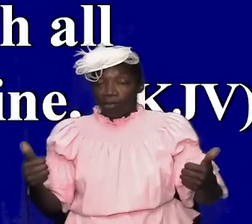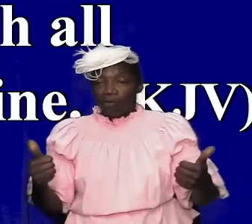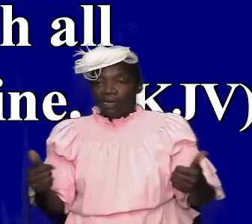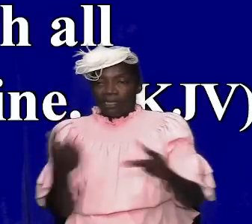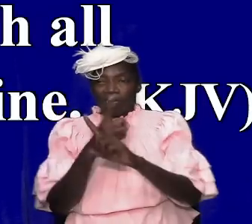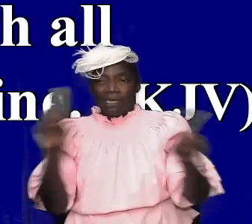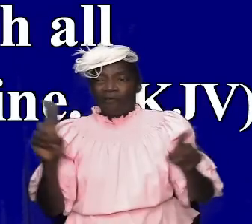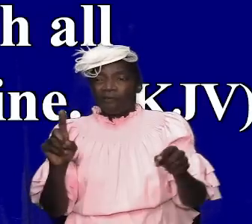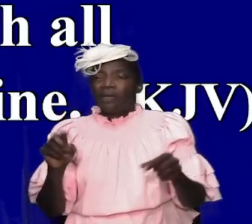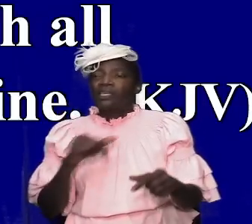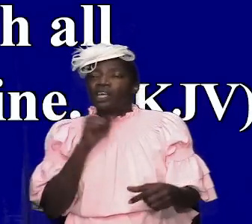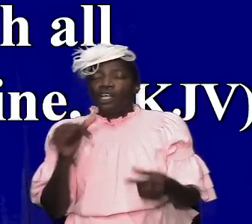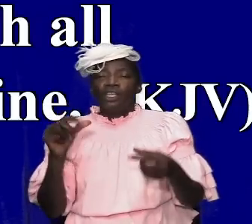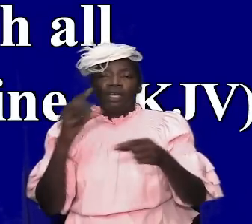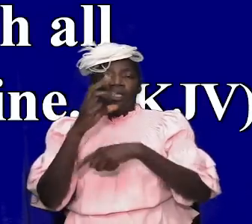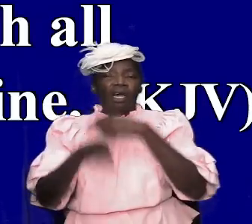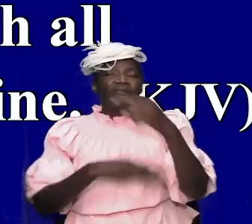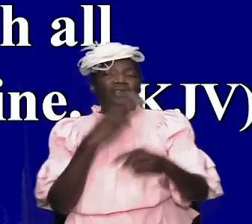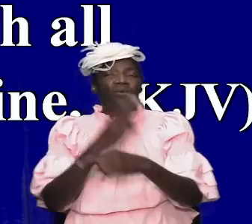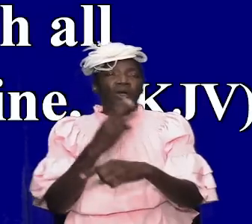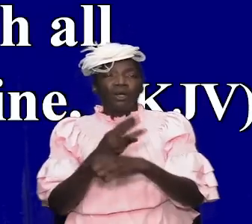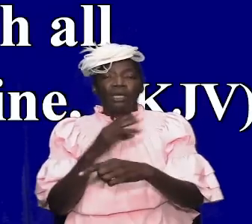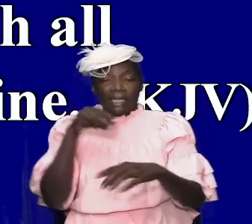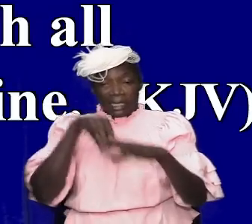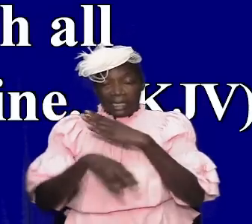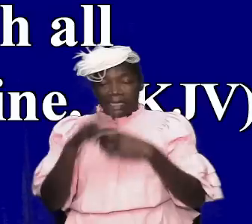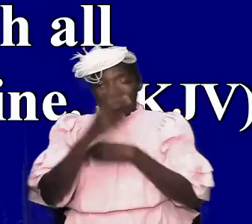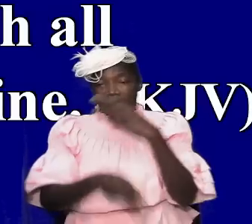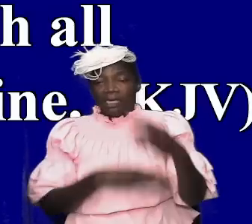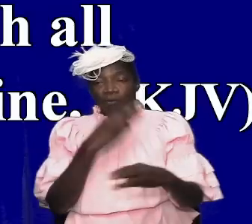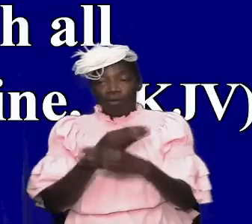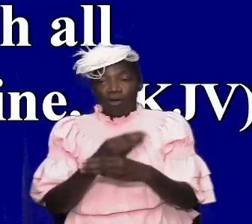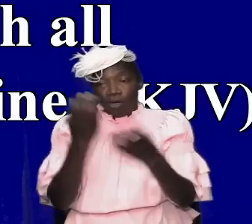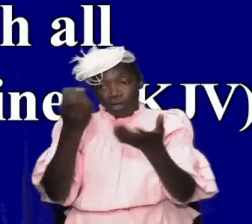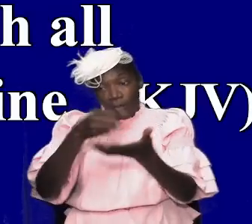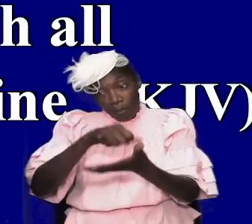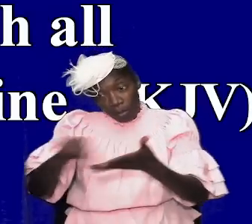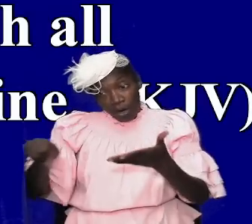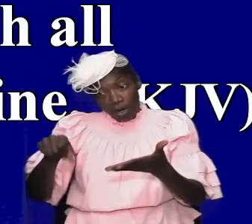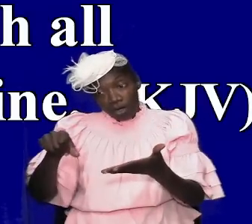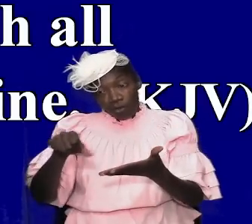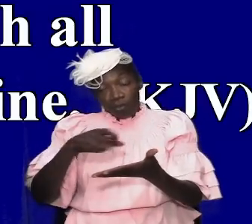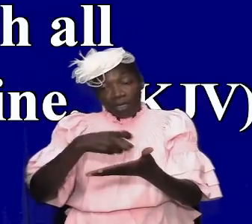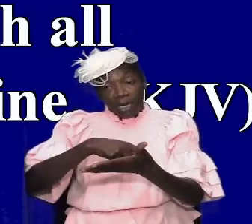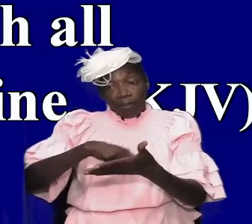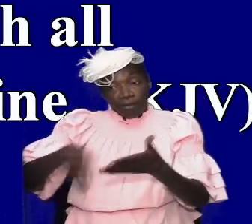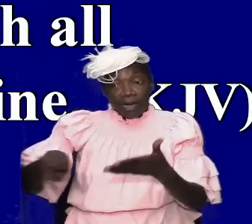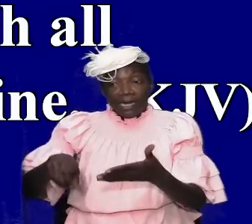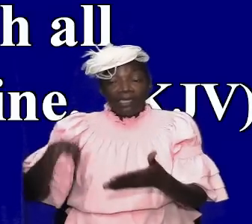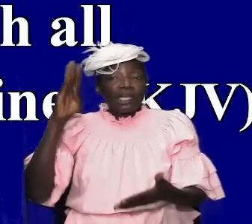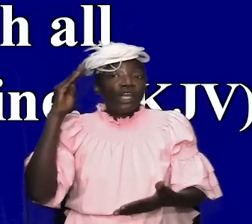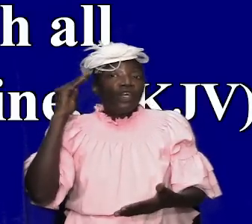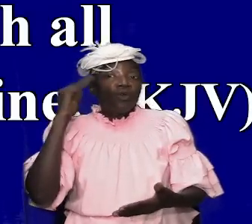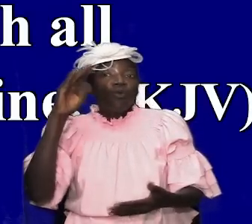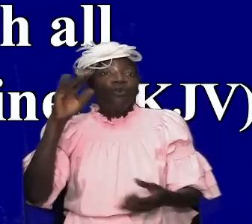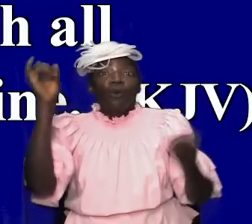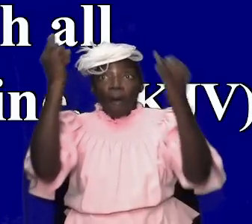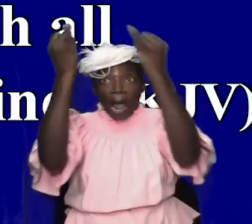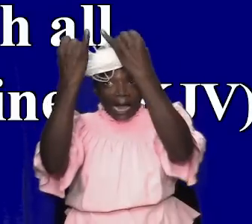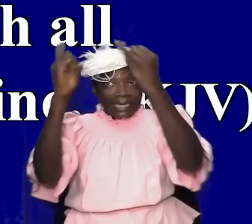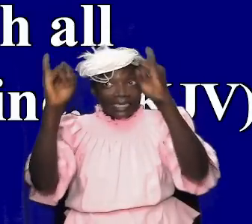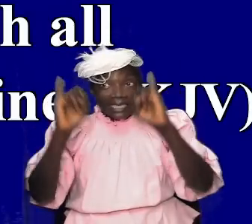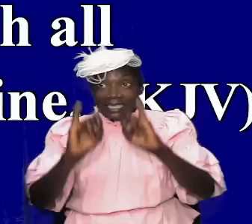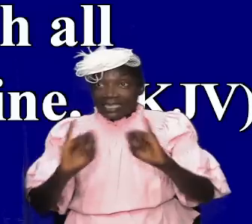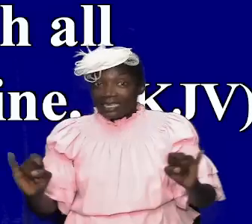of the world you're in the world but you're not of the world you're bought with a price you are different know your identity it is